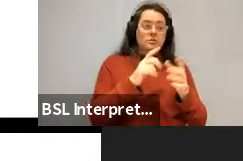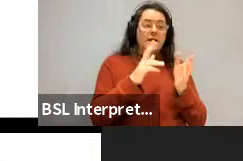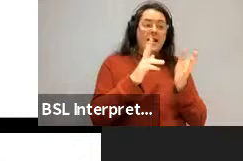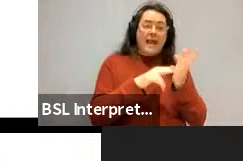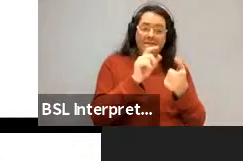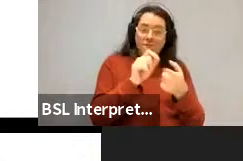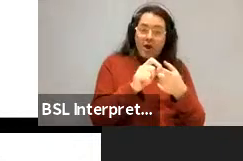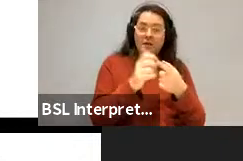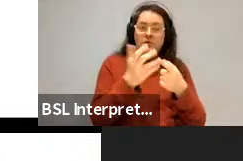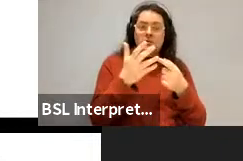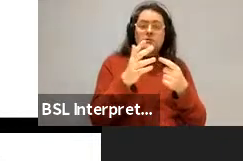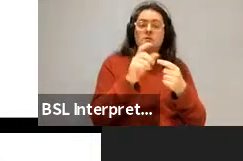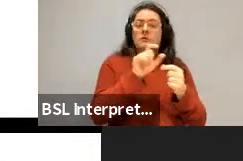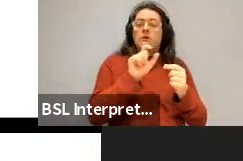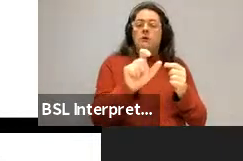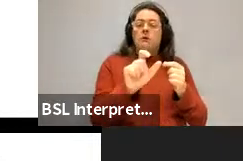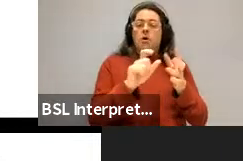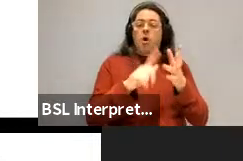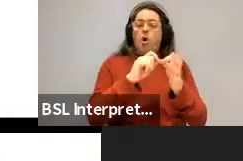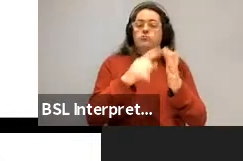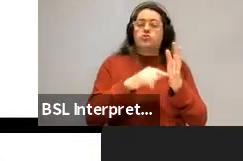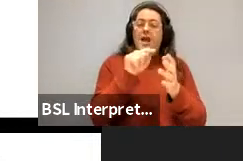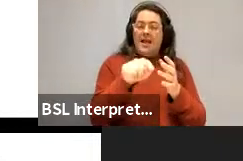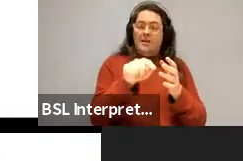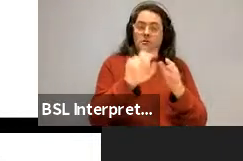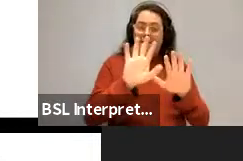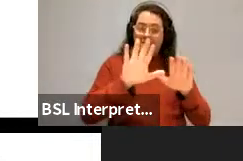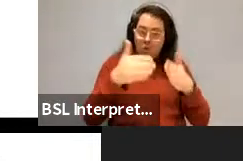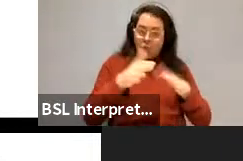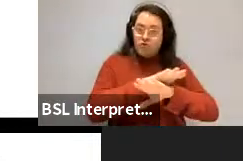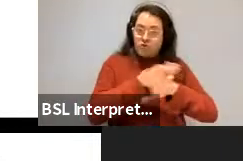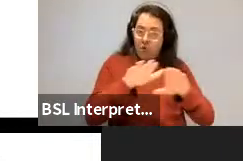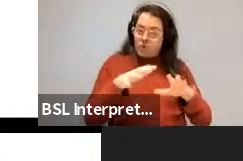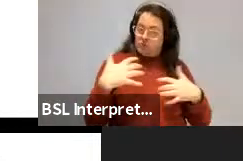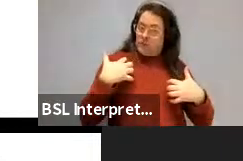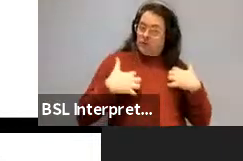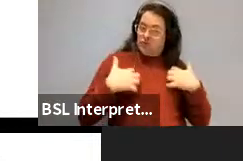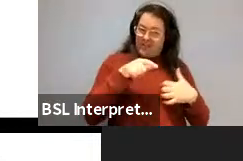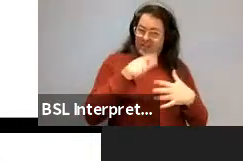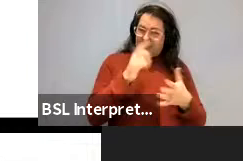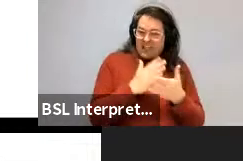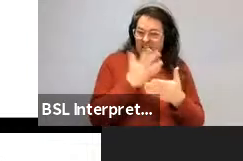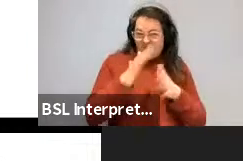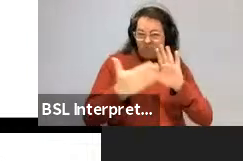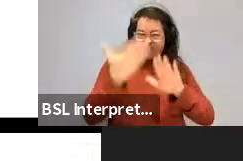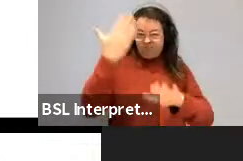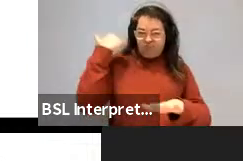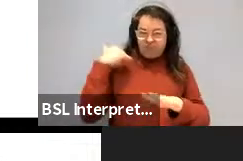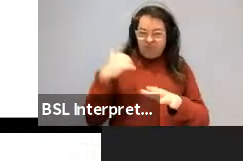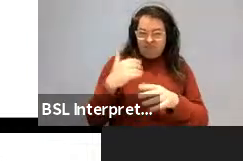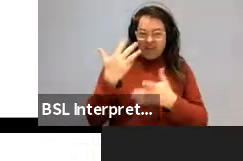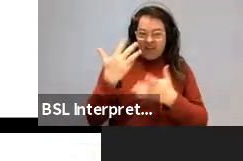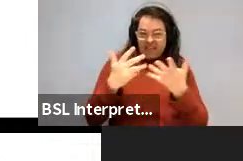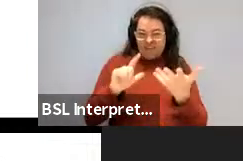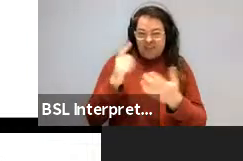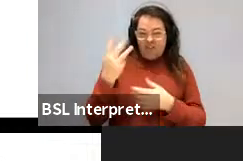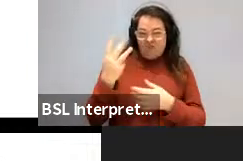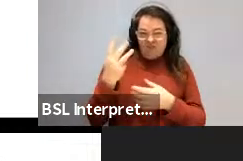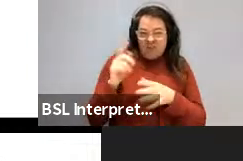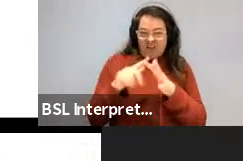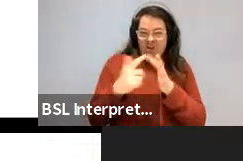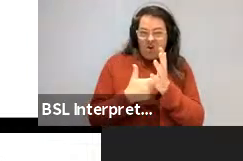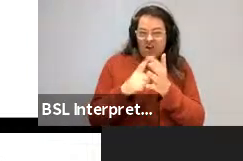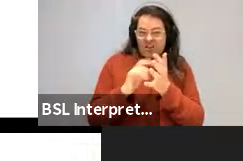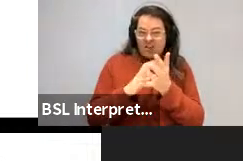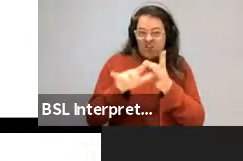object positions, according to the background in this, of the noun phrase, this is an actually an old observation and the syntax literature going back to Arctic shear. So it's better to say, which